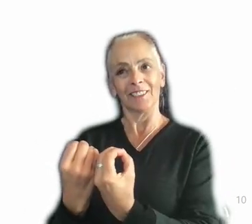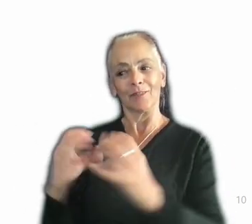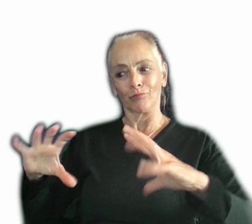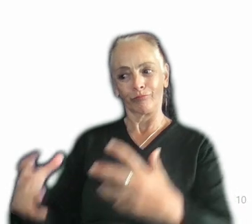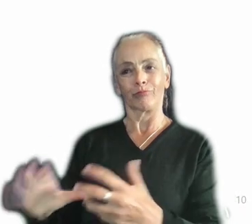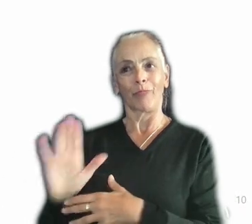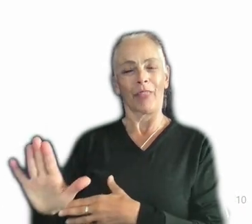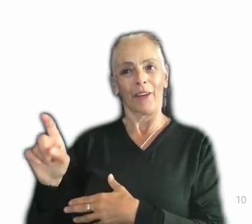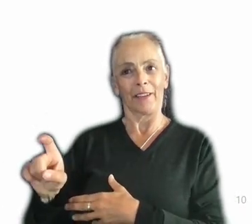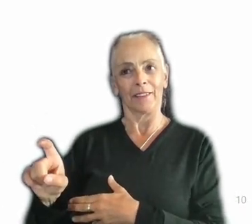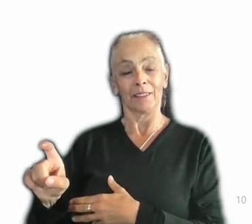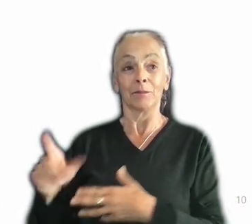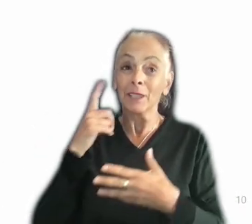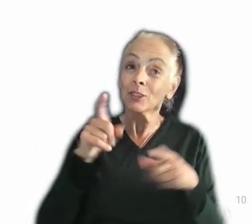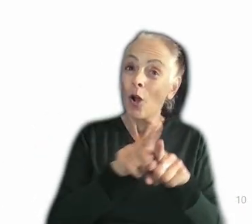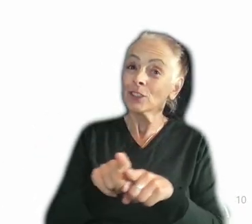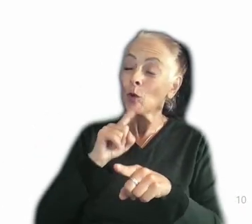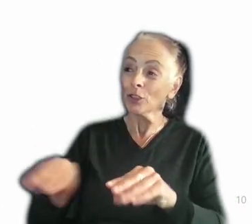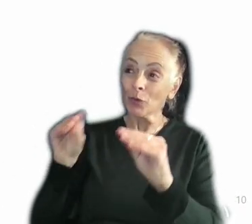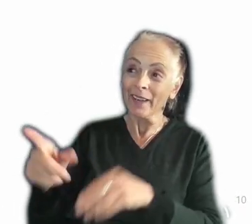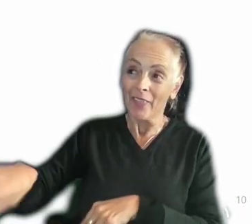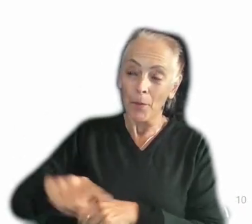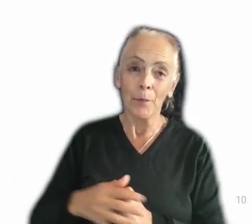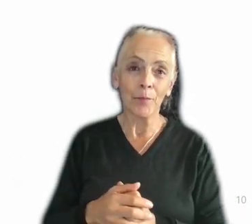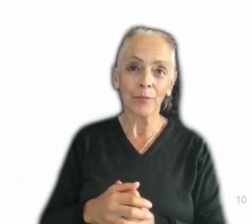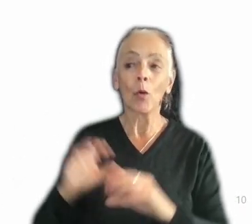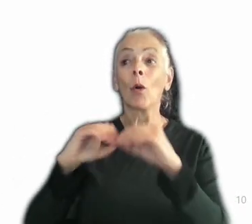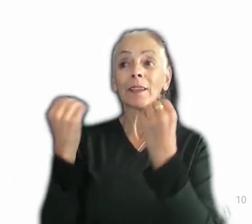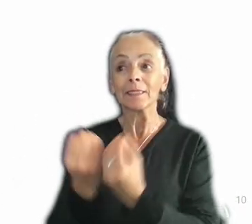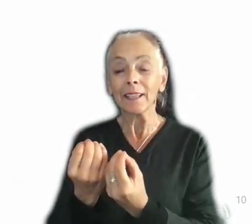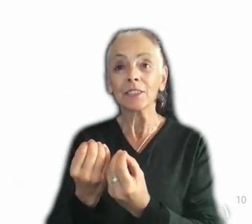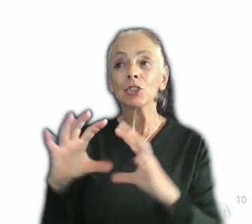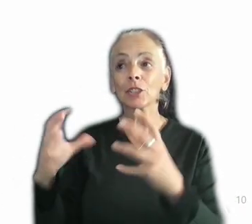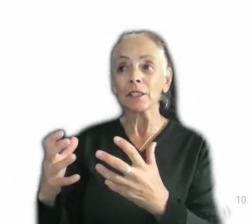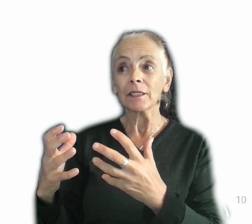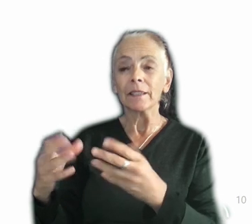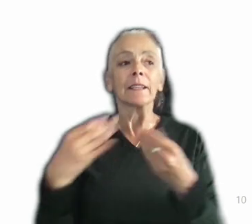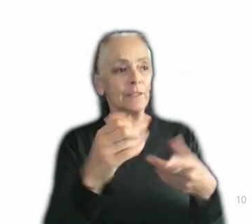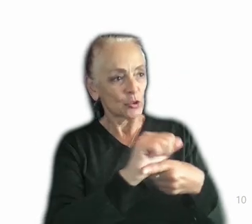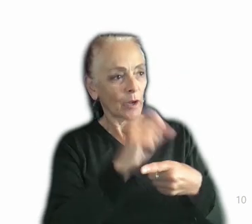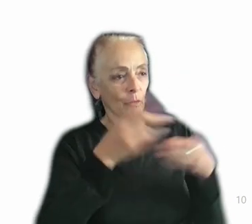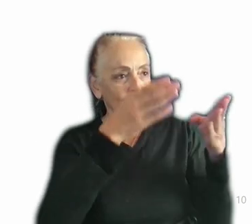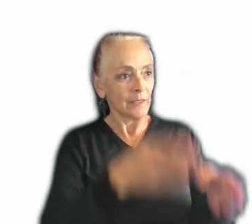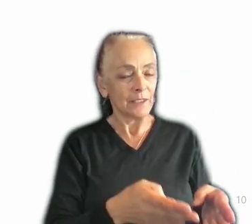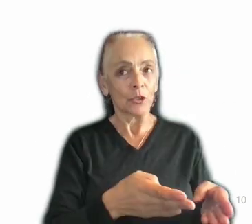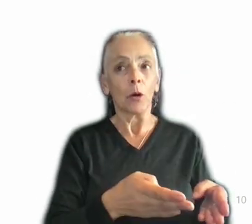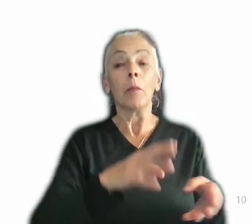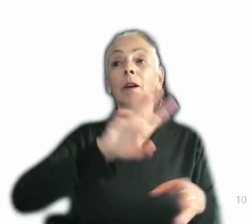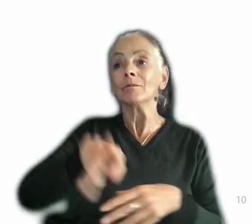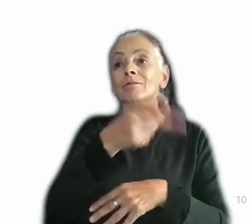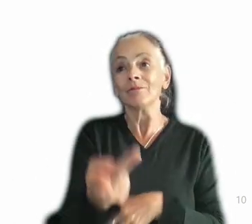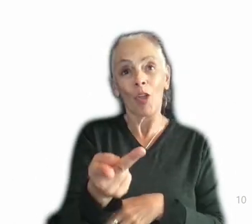you are also training, right? The organization is going to be providing training for the individual, but I'm going to argue that the individual